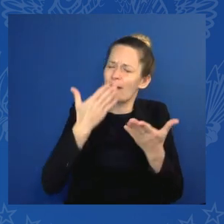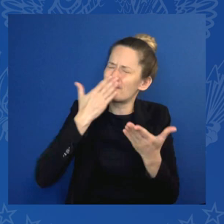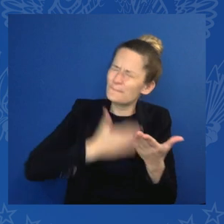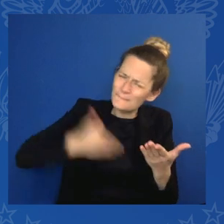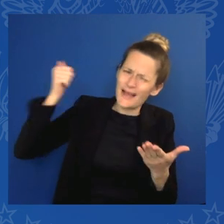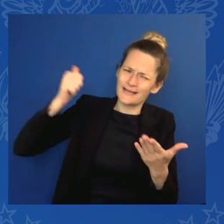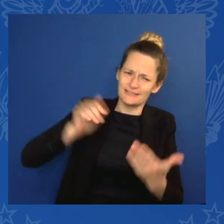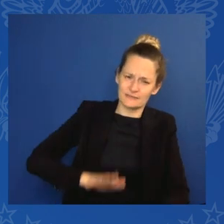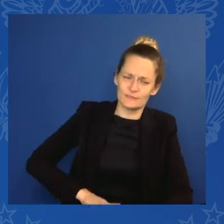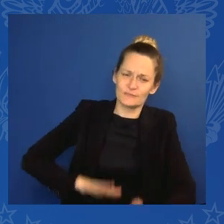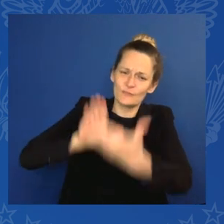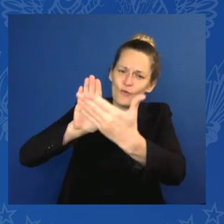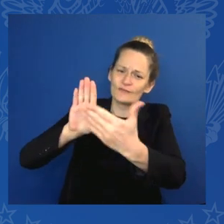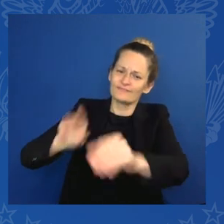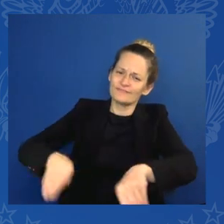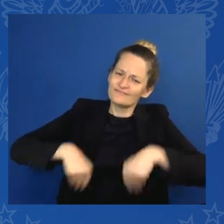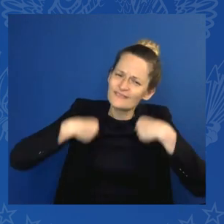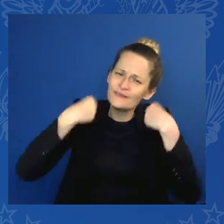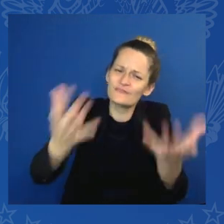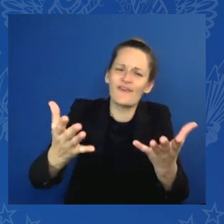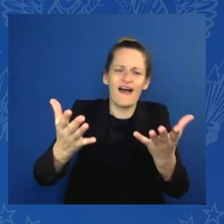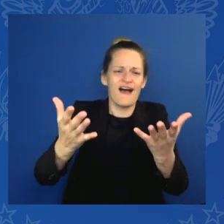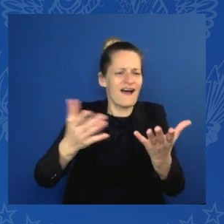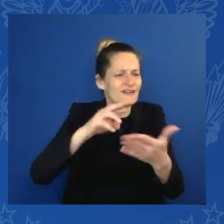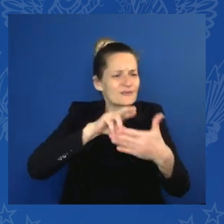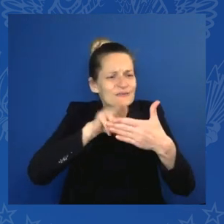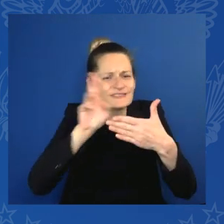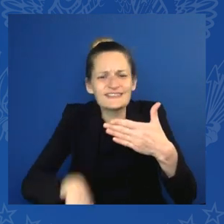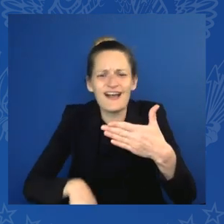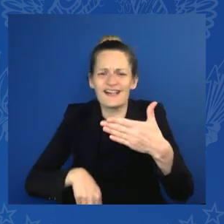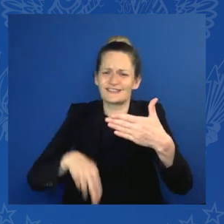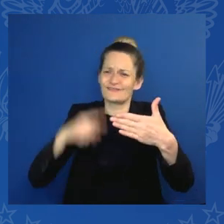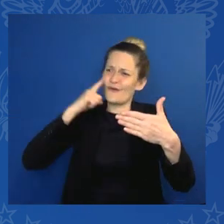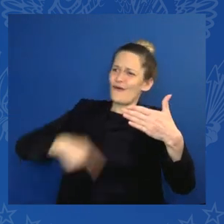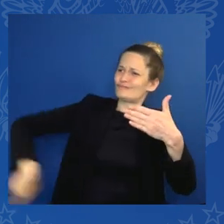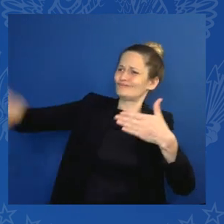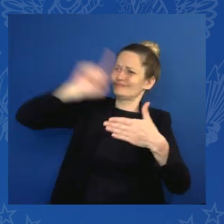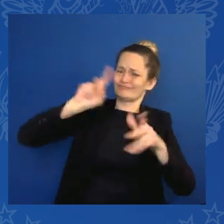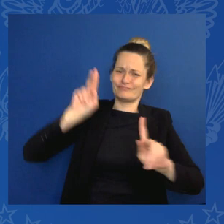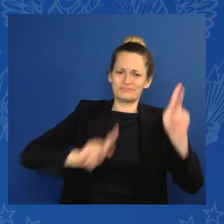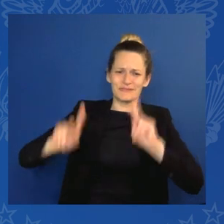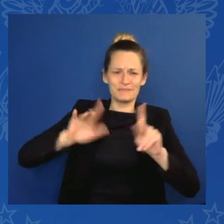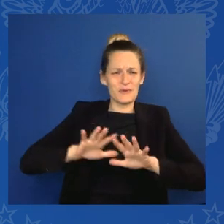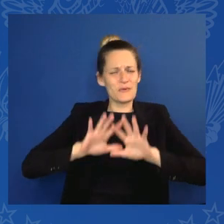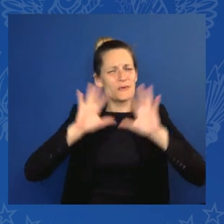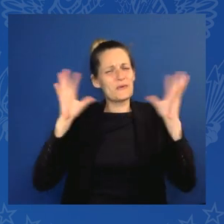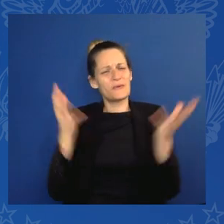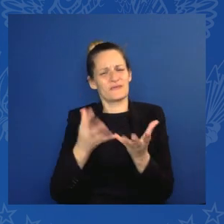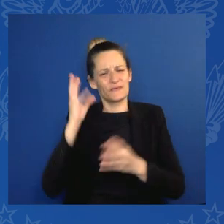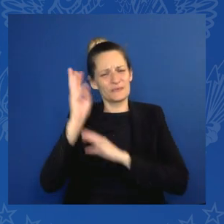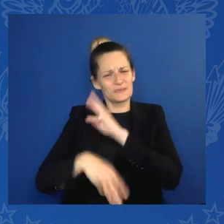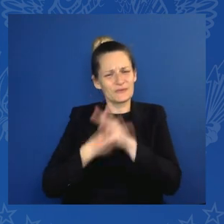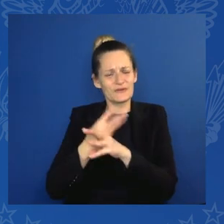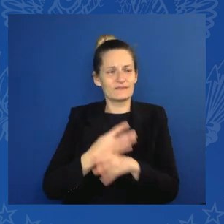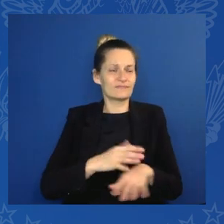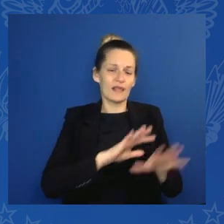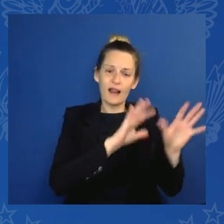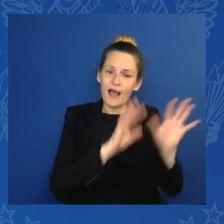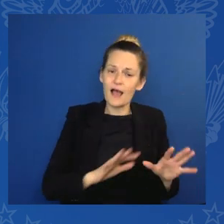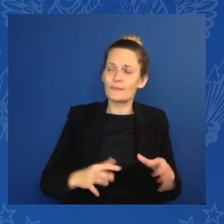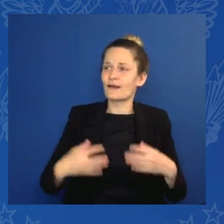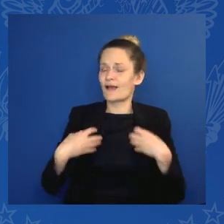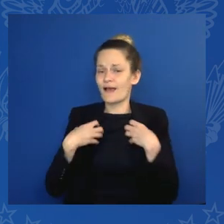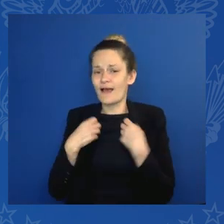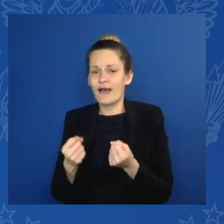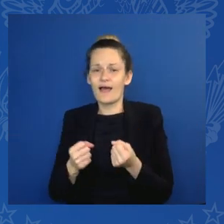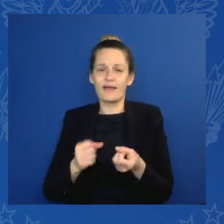all over the world on climate, on health security, and on digital innovation. And indeed, last